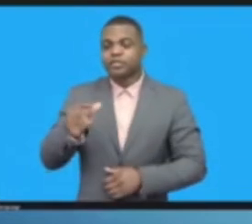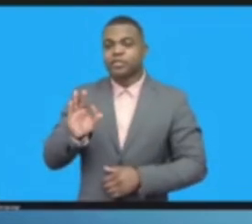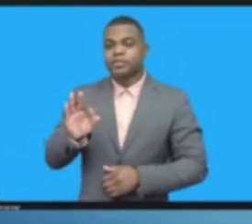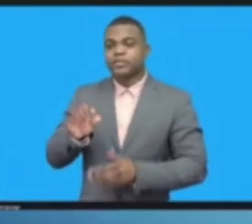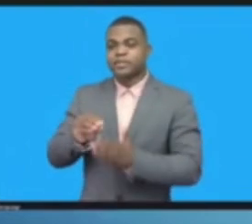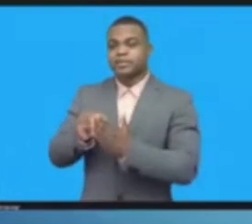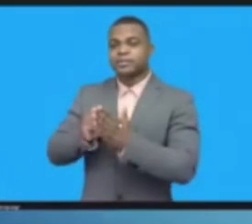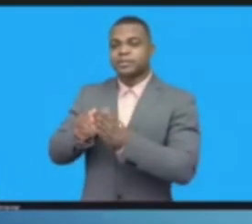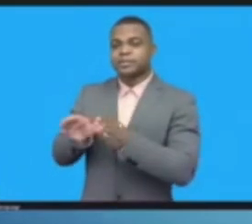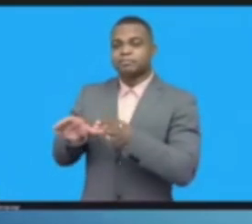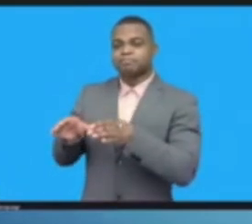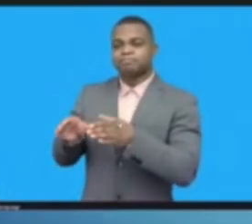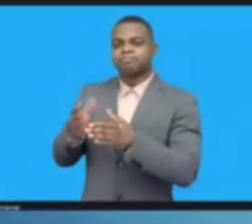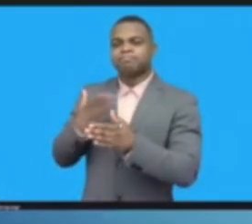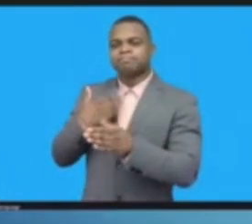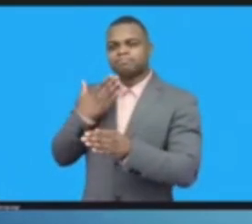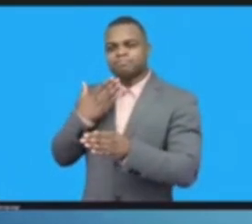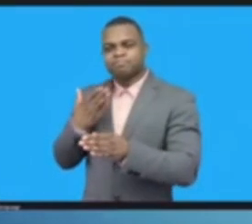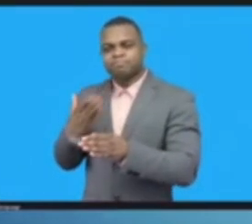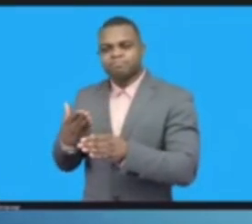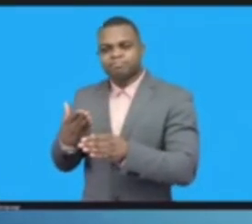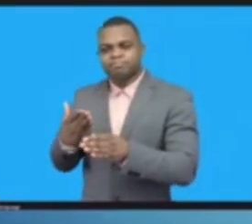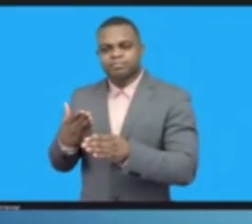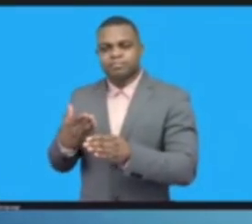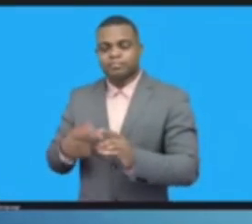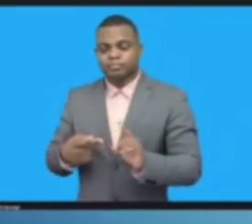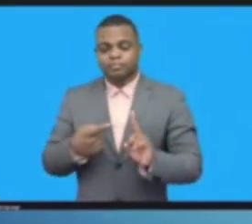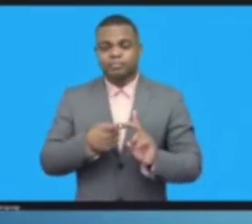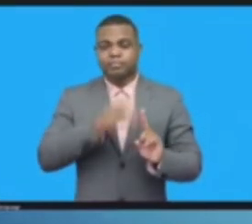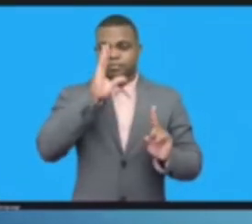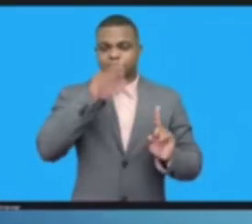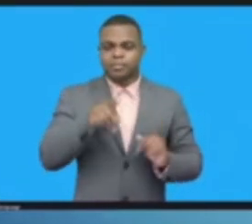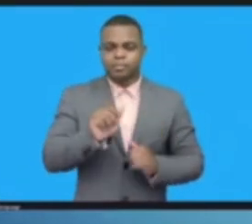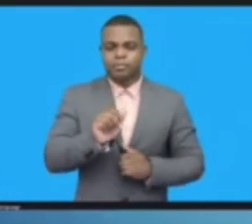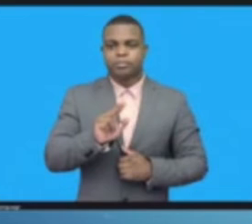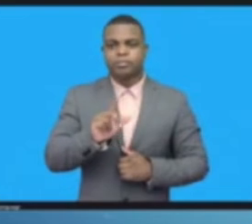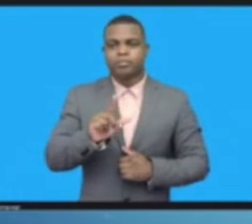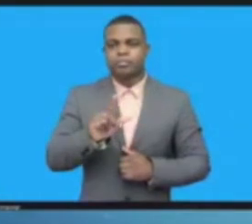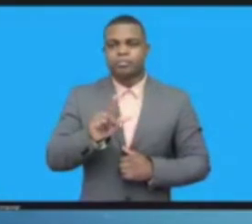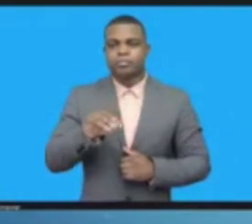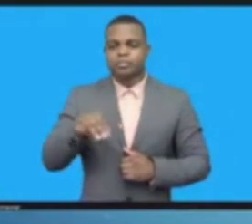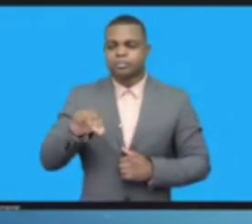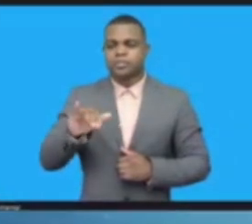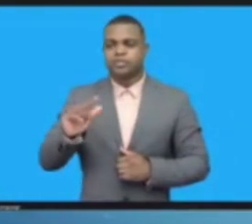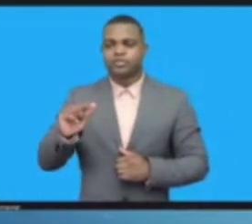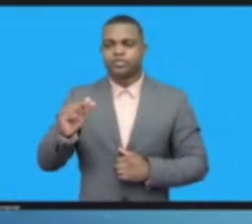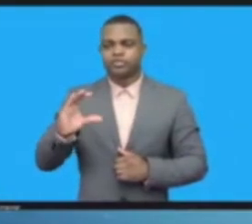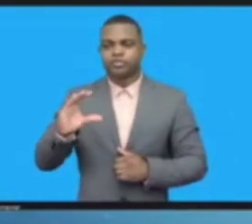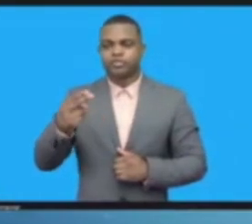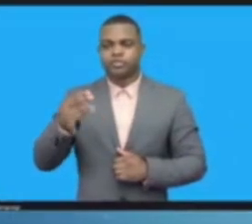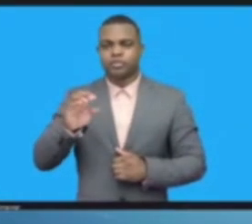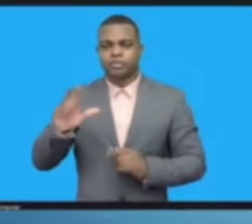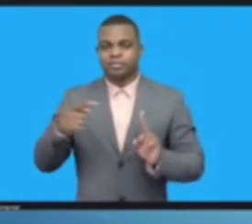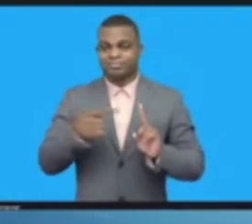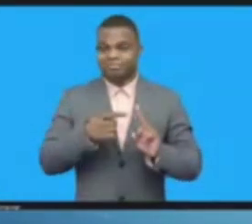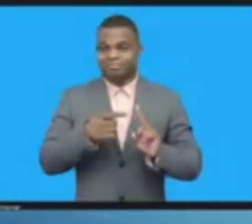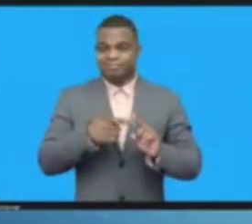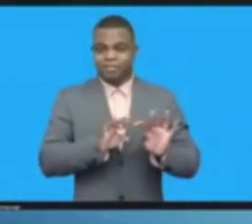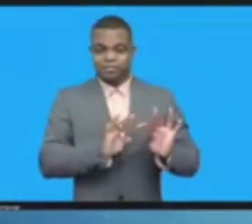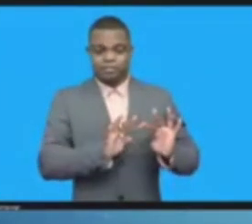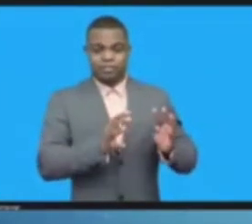The leadership panel acknowledges the charge from the UN Secretary-General, Duterres, to engage